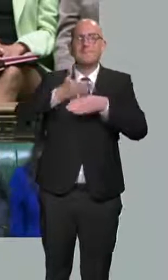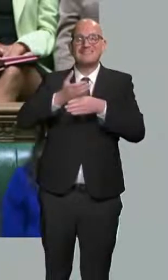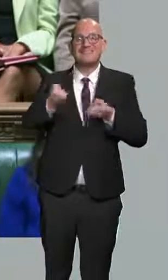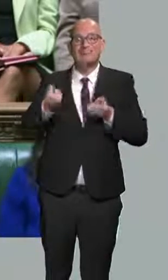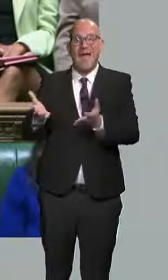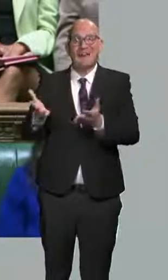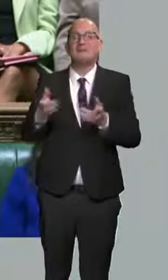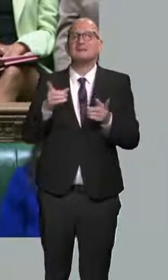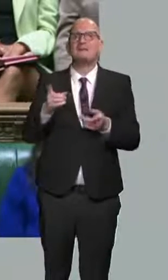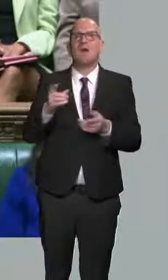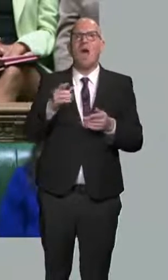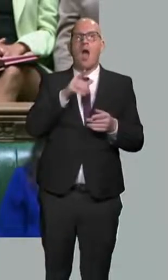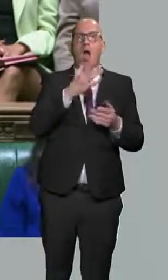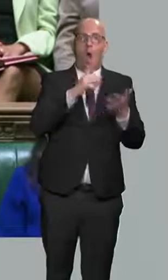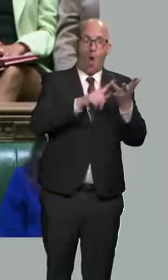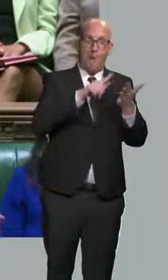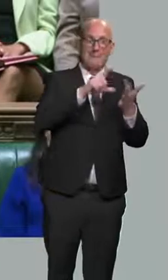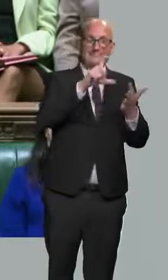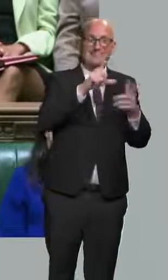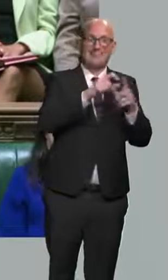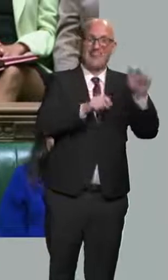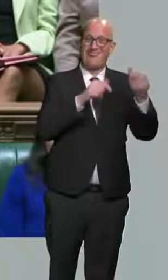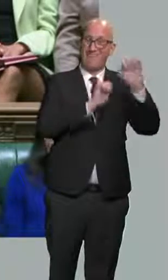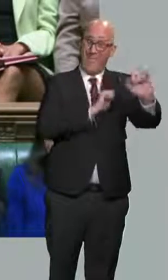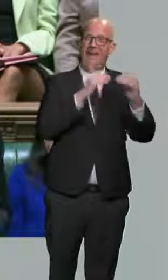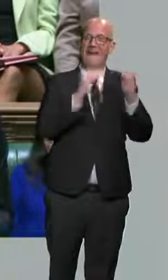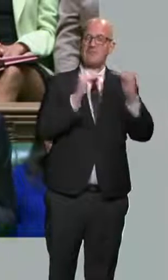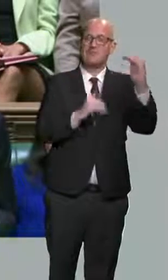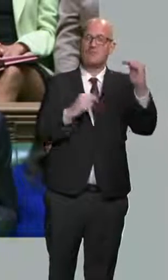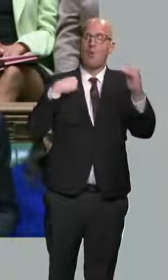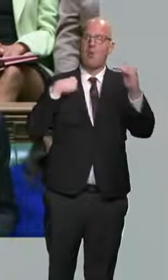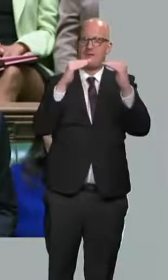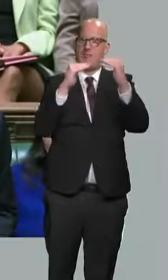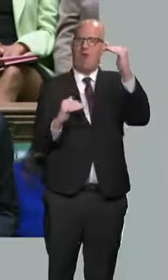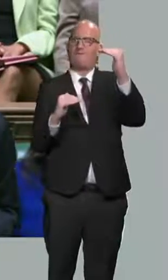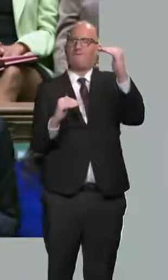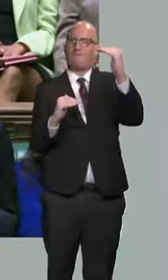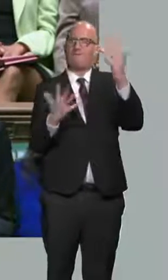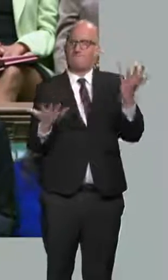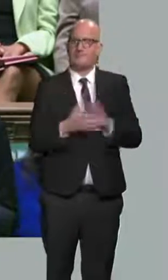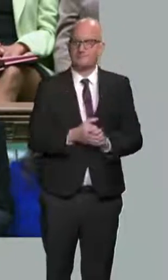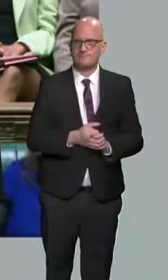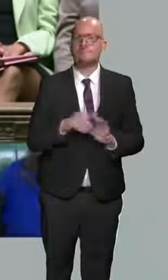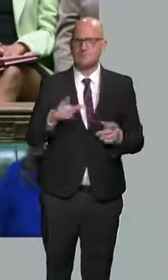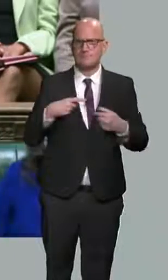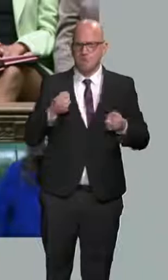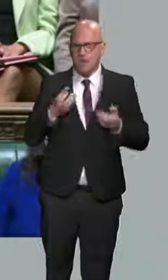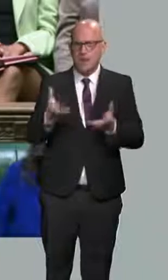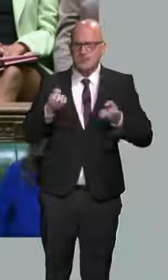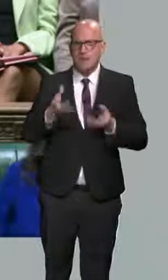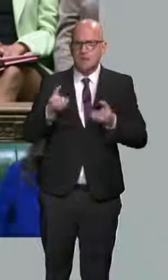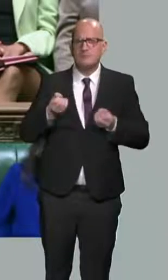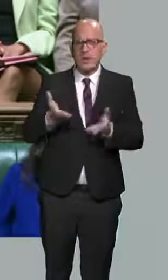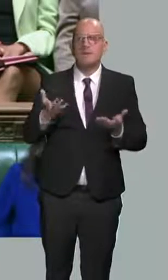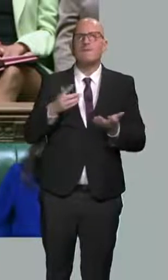the OECD average. And that is despite us spending more on tax relief than almost every other country.